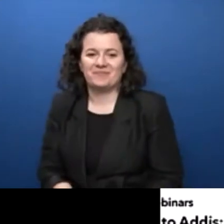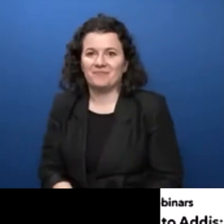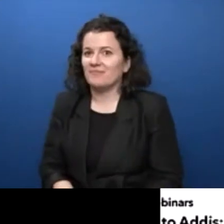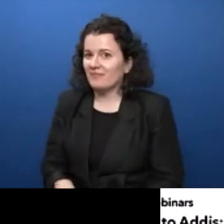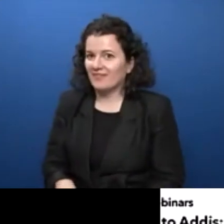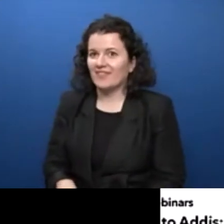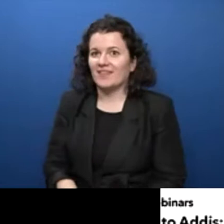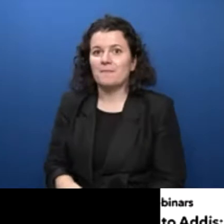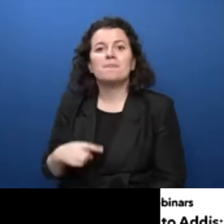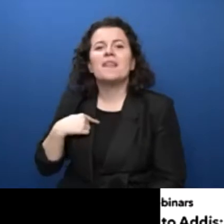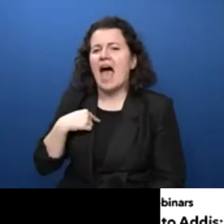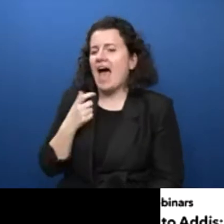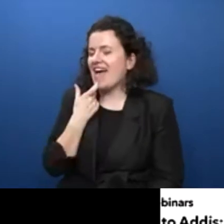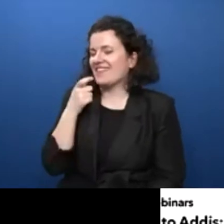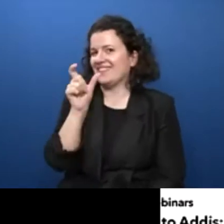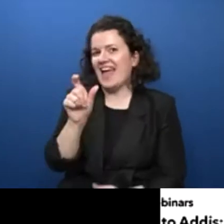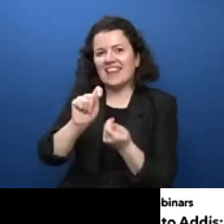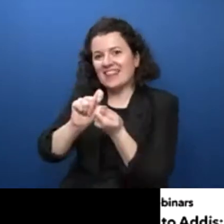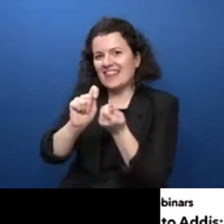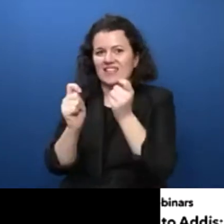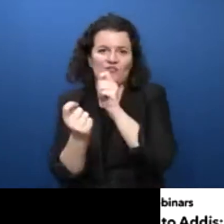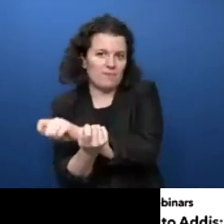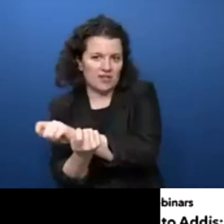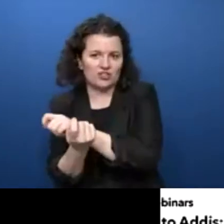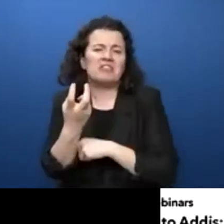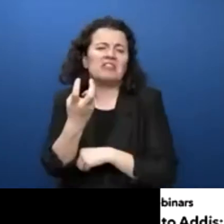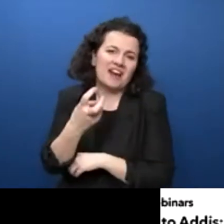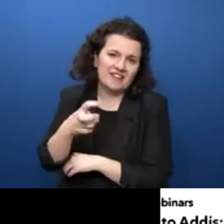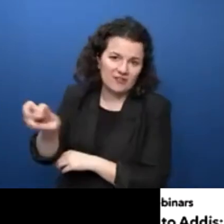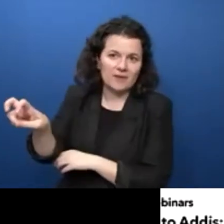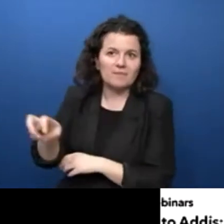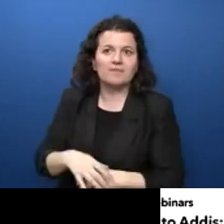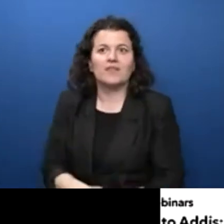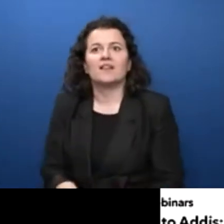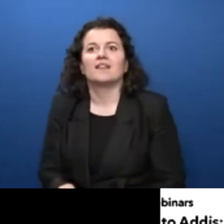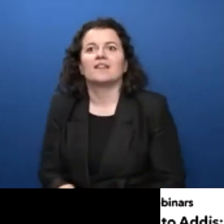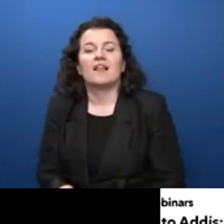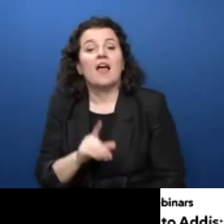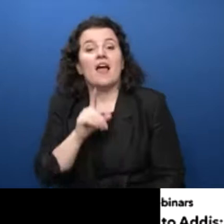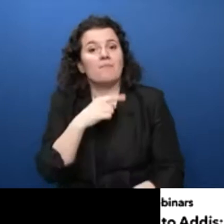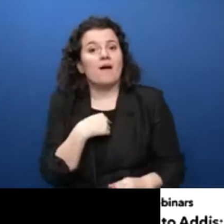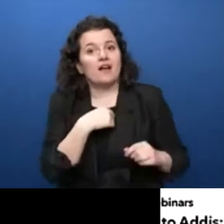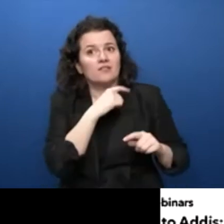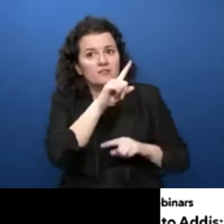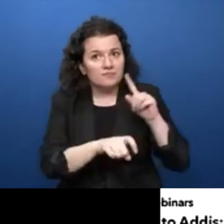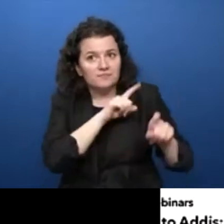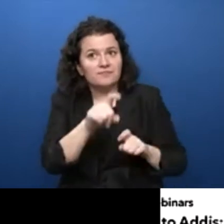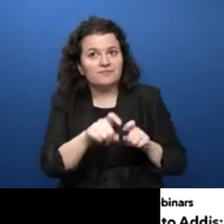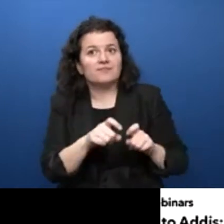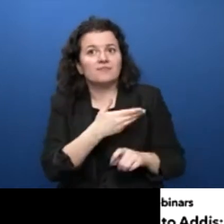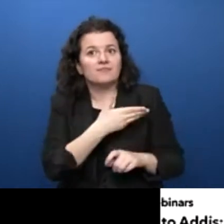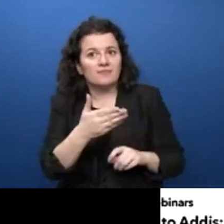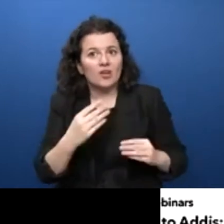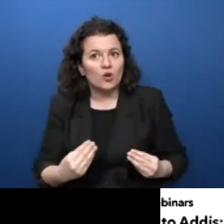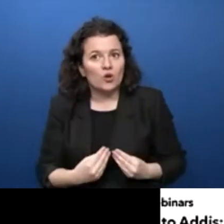was transformation, but I wanted to highlight the most popular word that came out when we did the survey with the Generation Connect Africa Youth Group, and that was